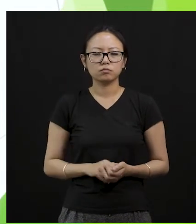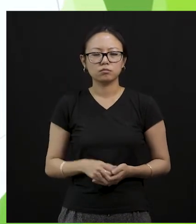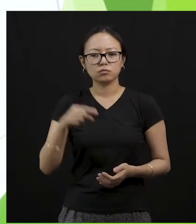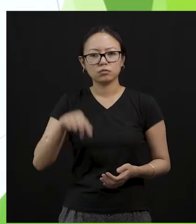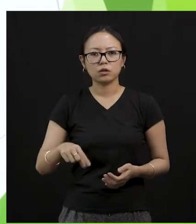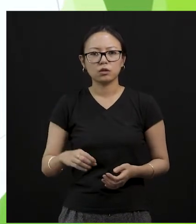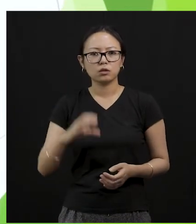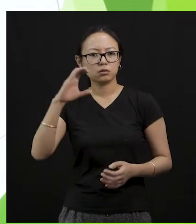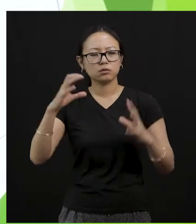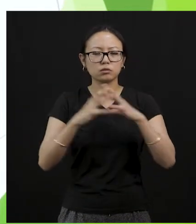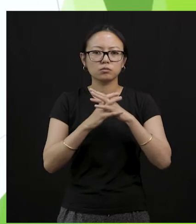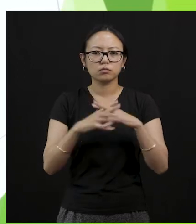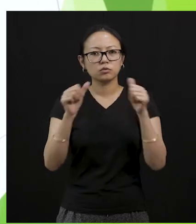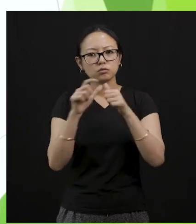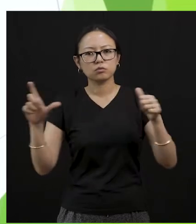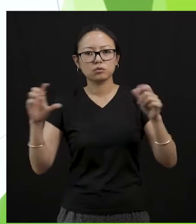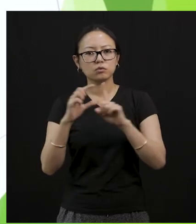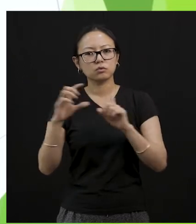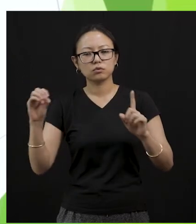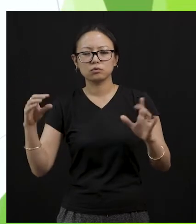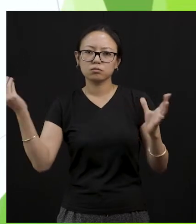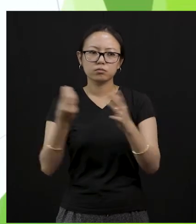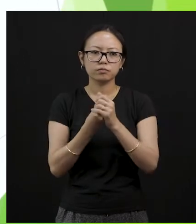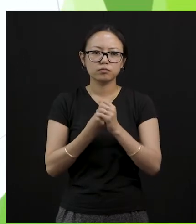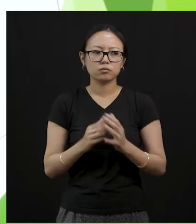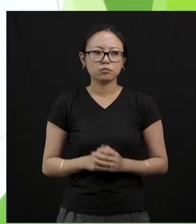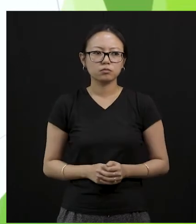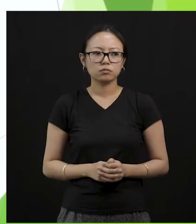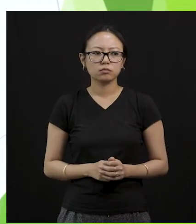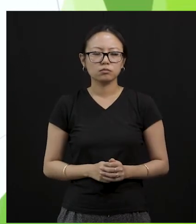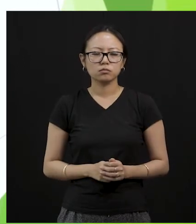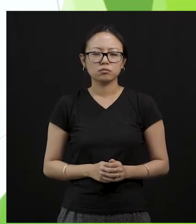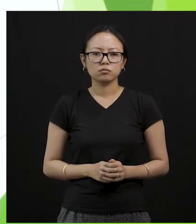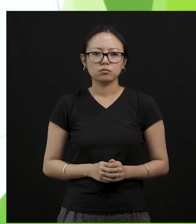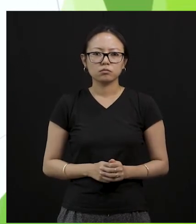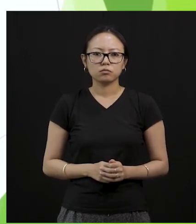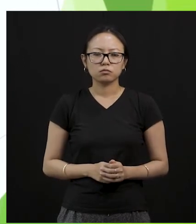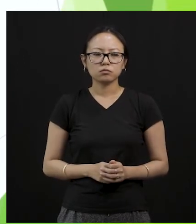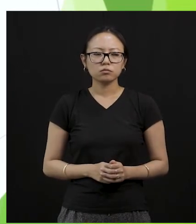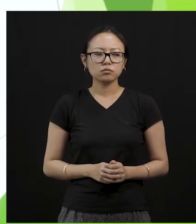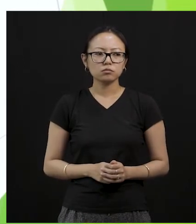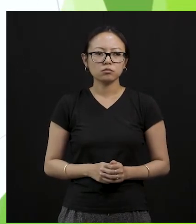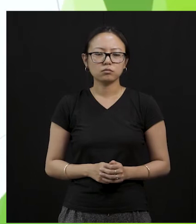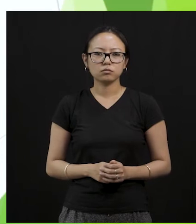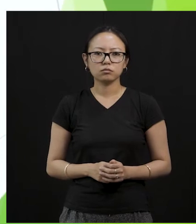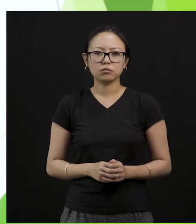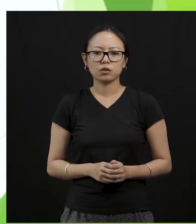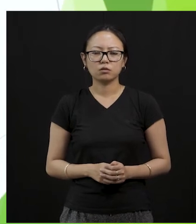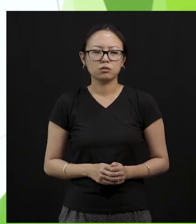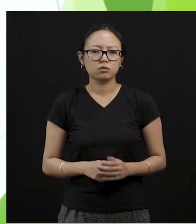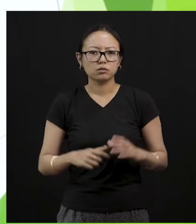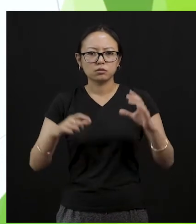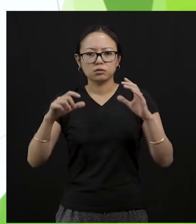together. All right? So the classwork is, which of the following will not break down quickly, which means it will not get decomposed easily.